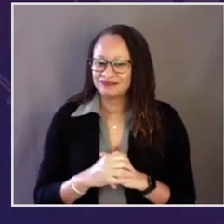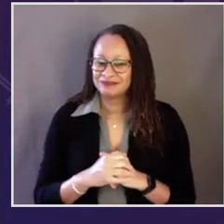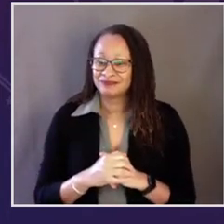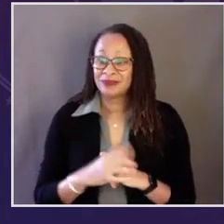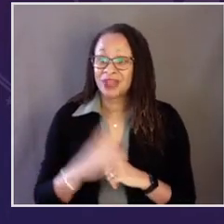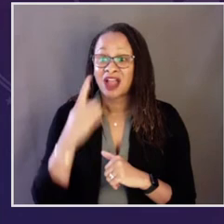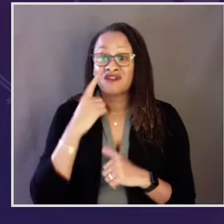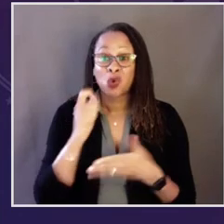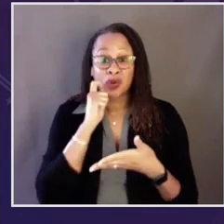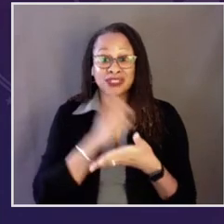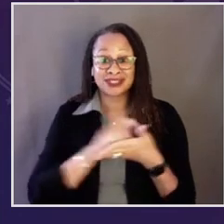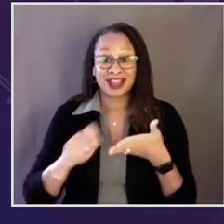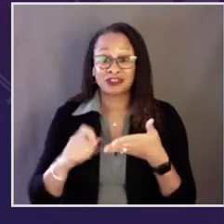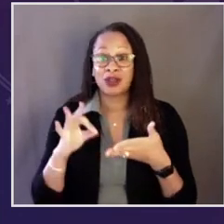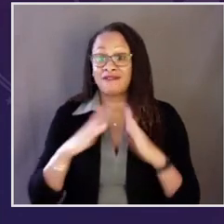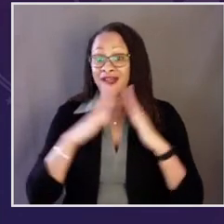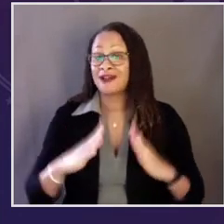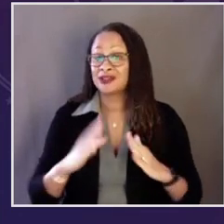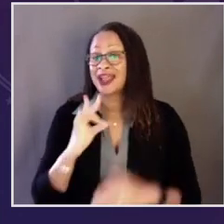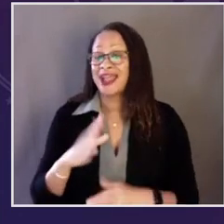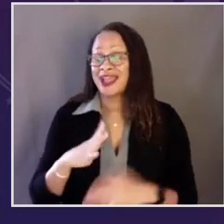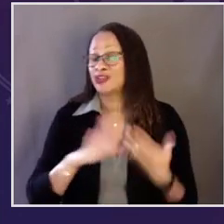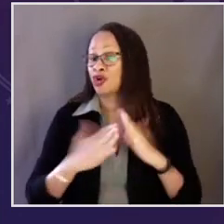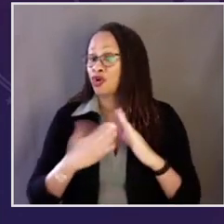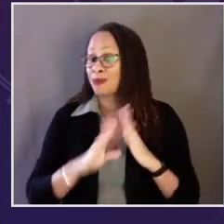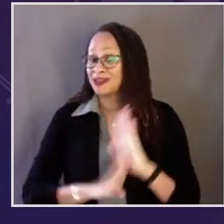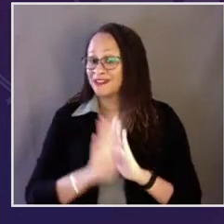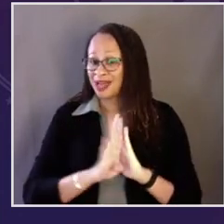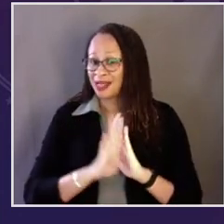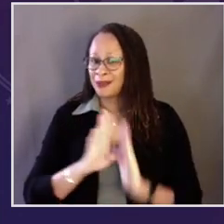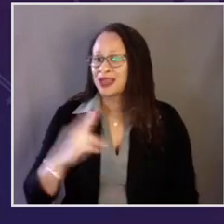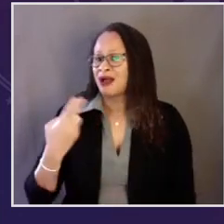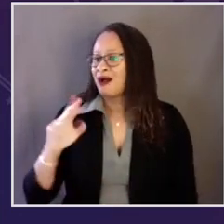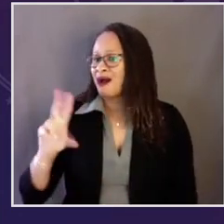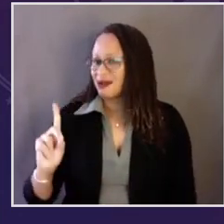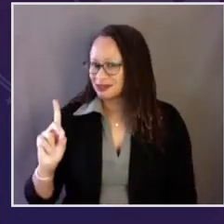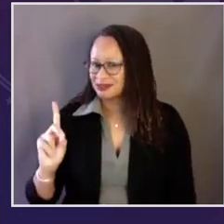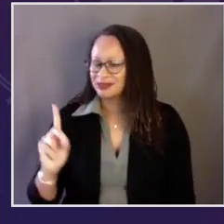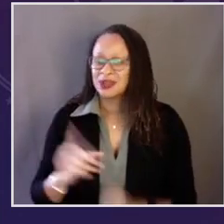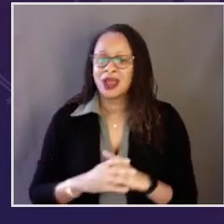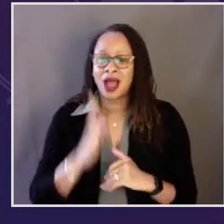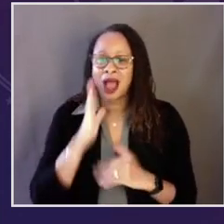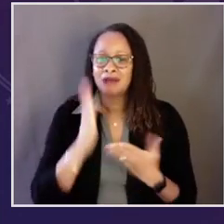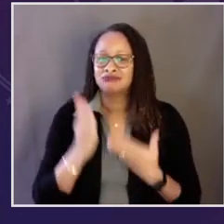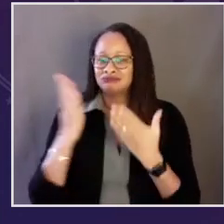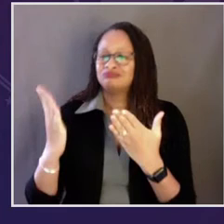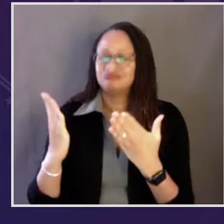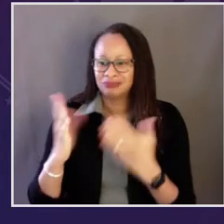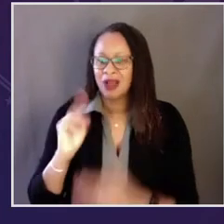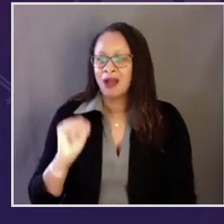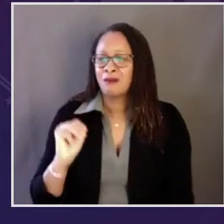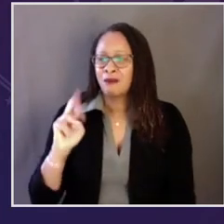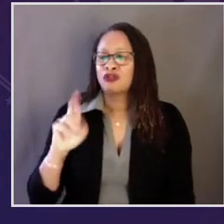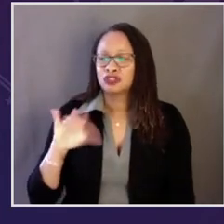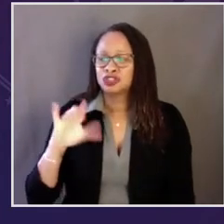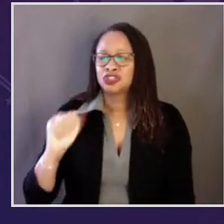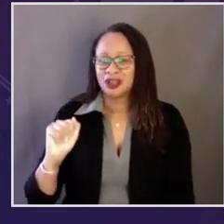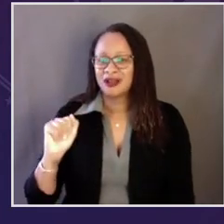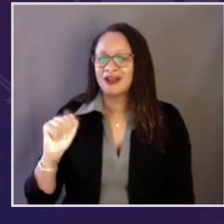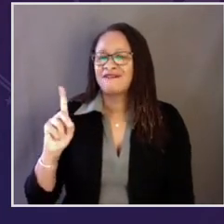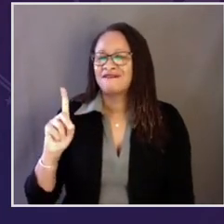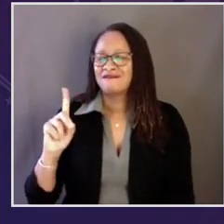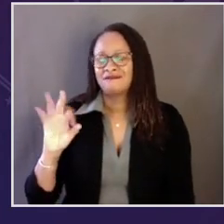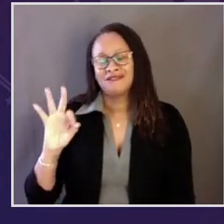and I'm confident he'll get it done. For Secretary of Housing and Urban Development, I am I am really pleased